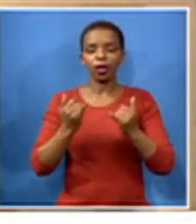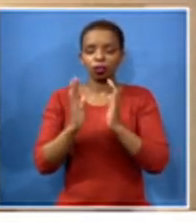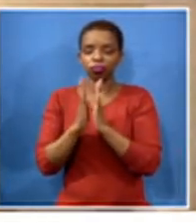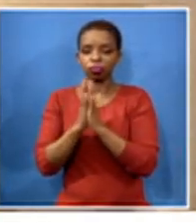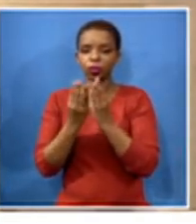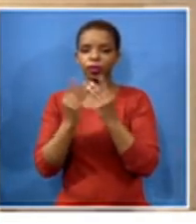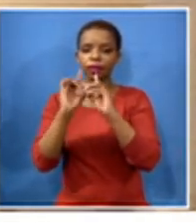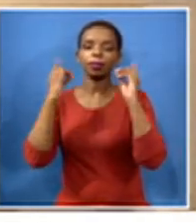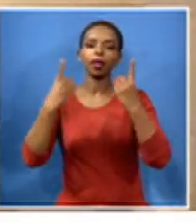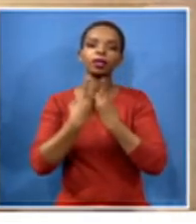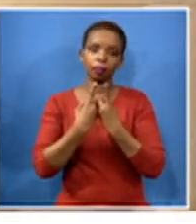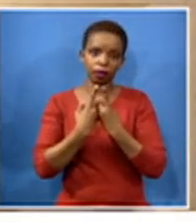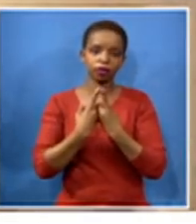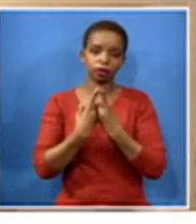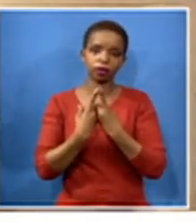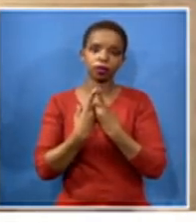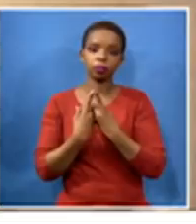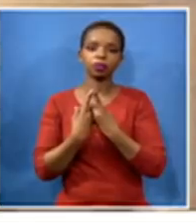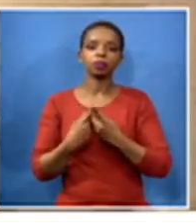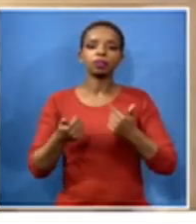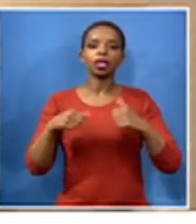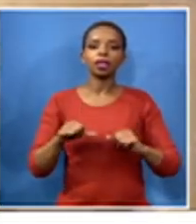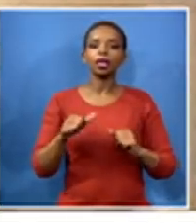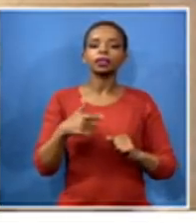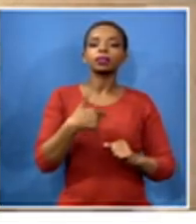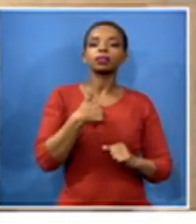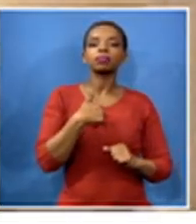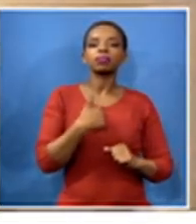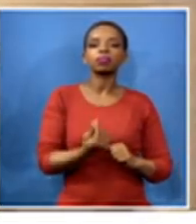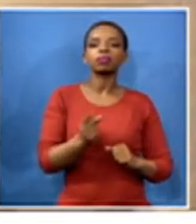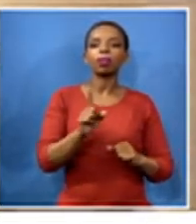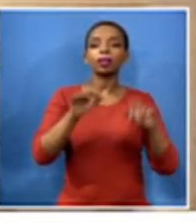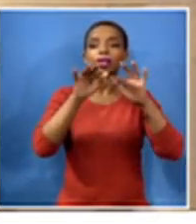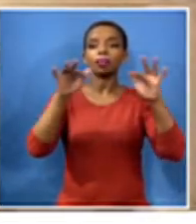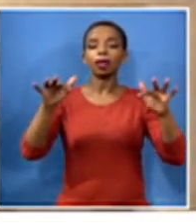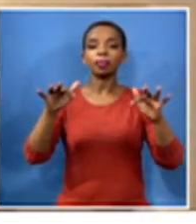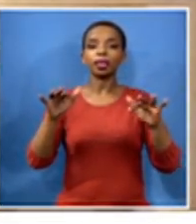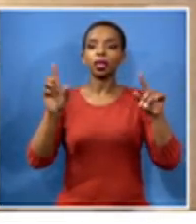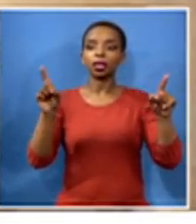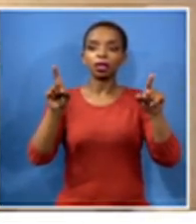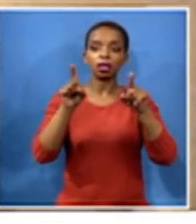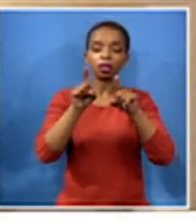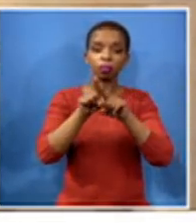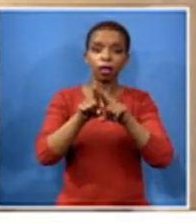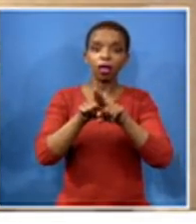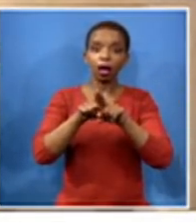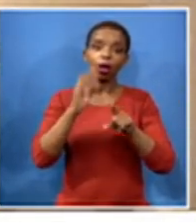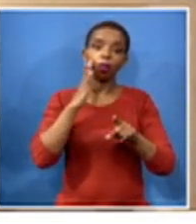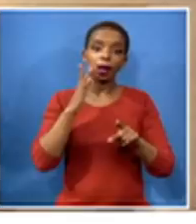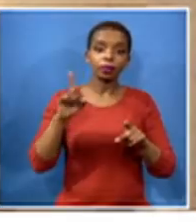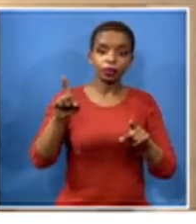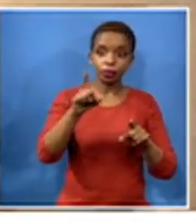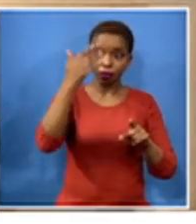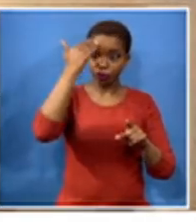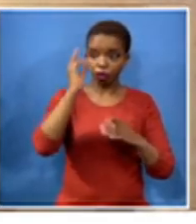where i would then implore on the public listening schools where you are aware of these